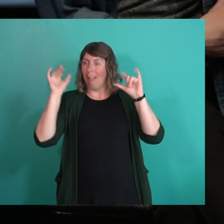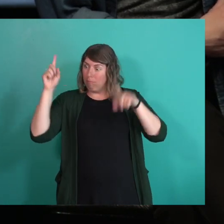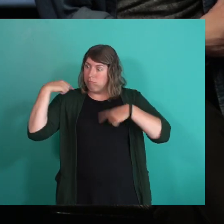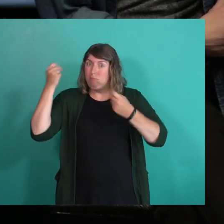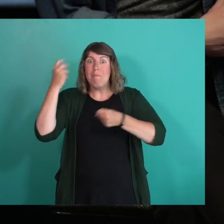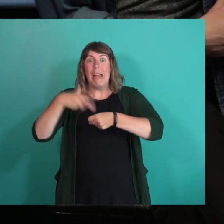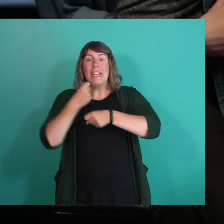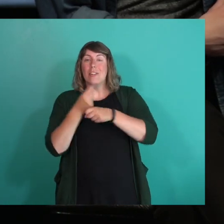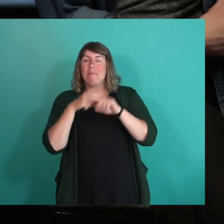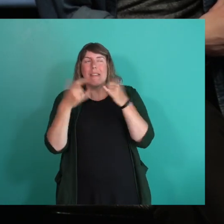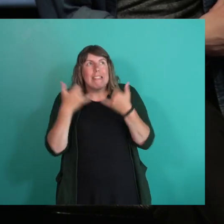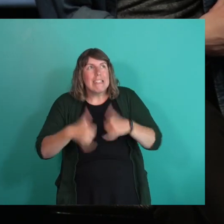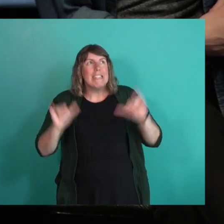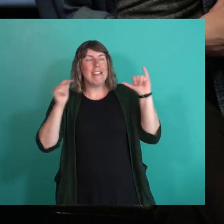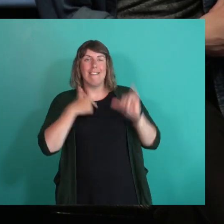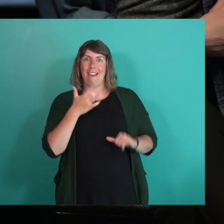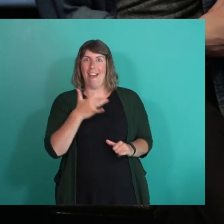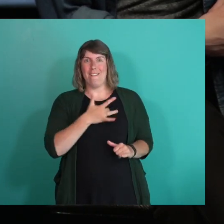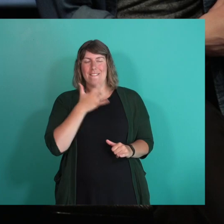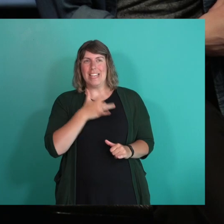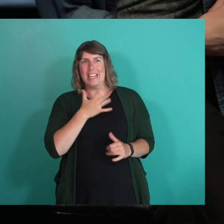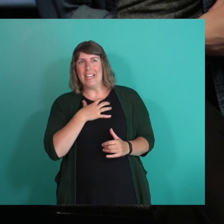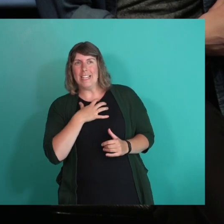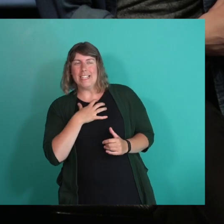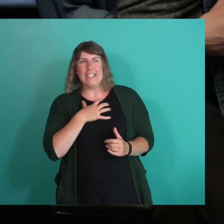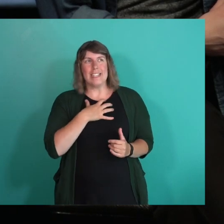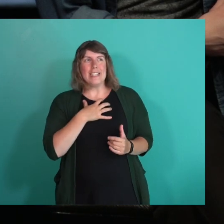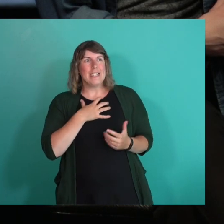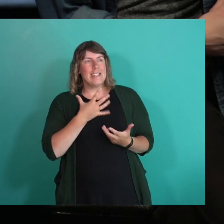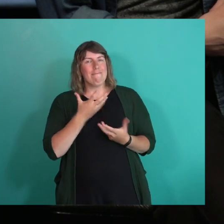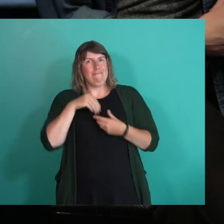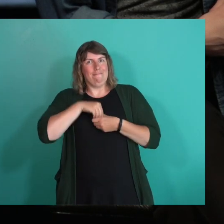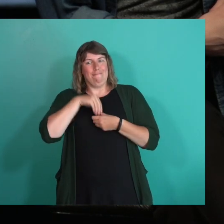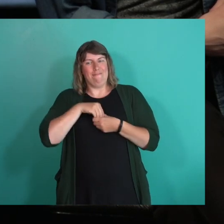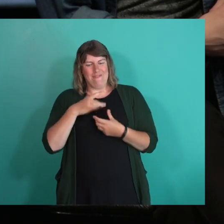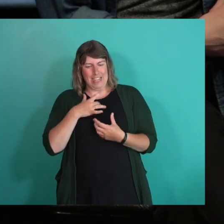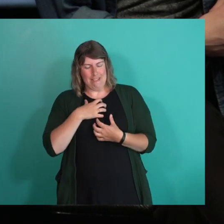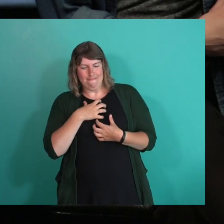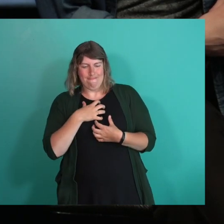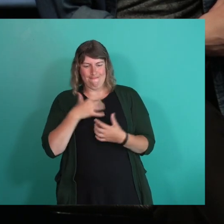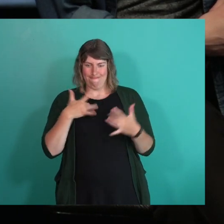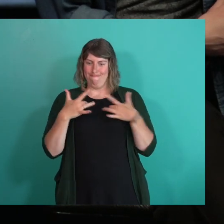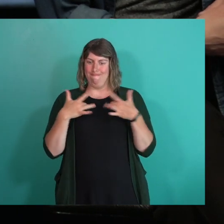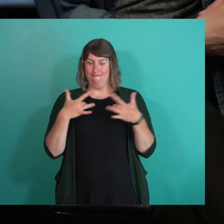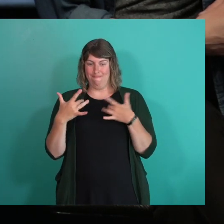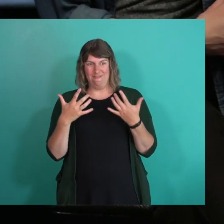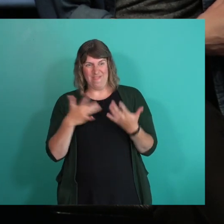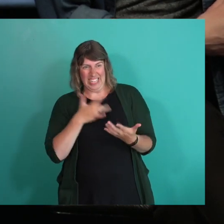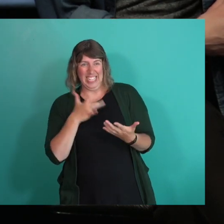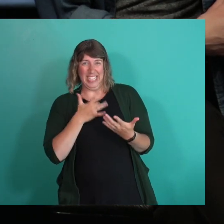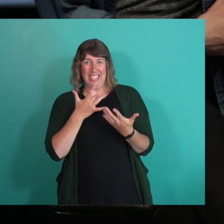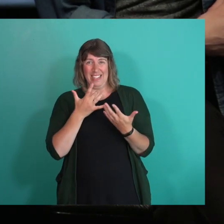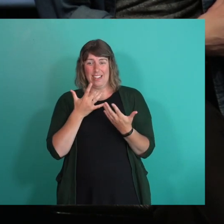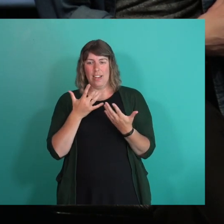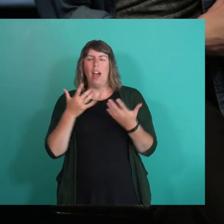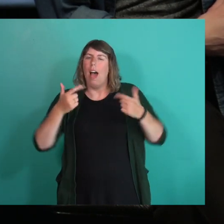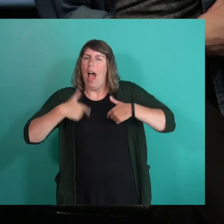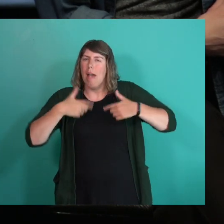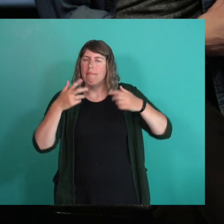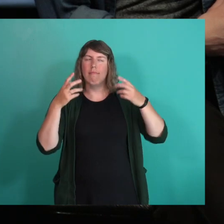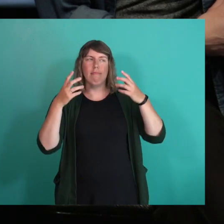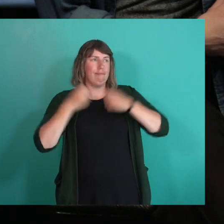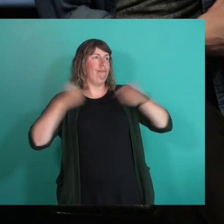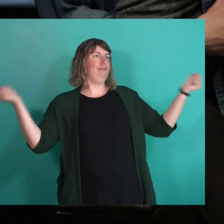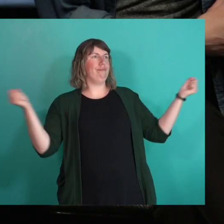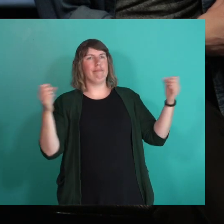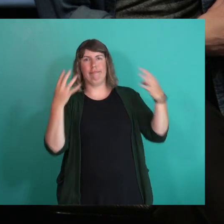years, I still feel that, uh, that inner sort of concern and, and feeling, I mean, I'm, I'm very out. I've